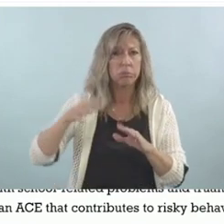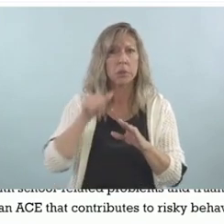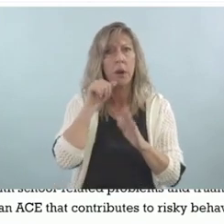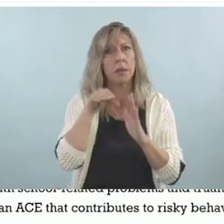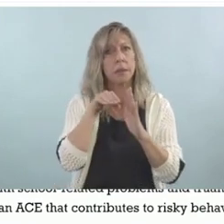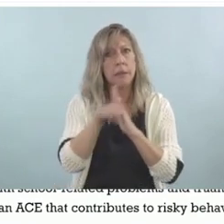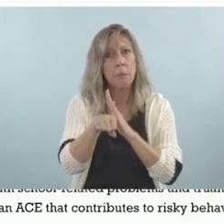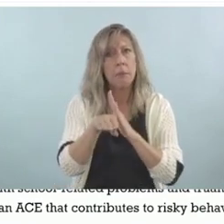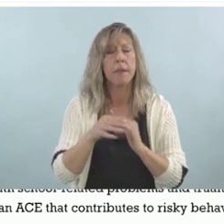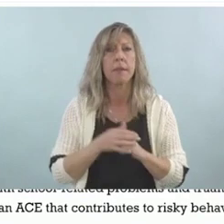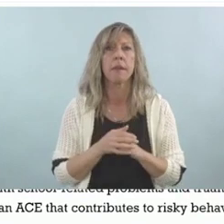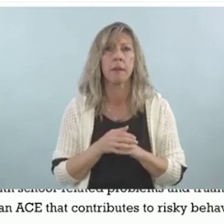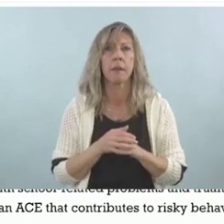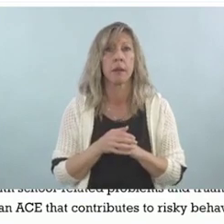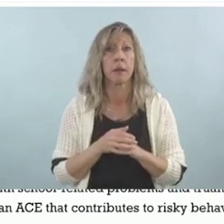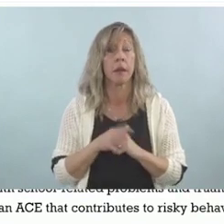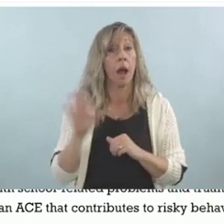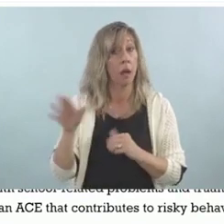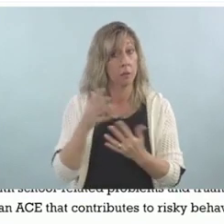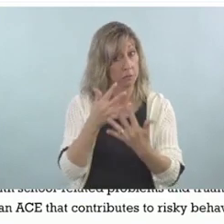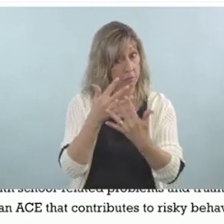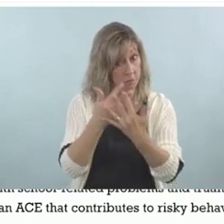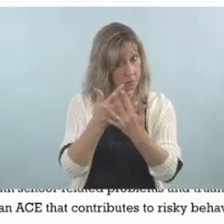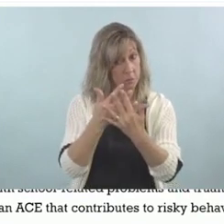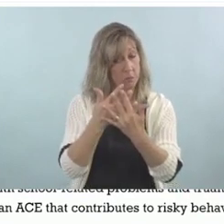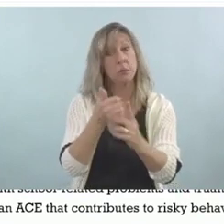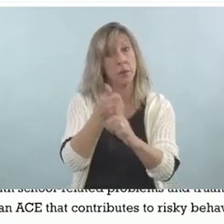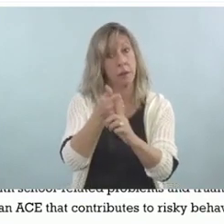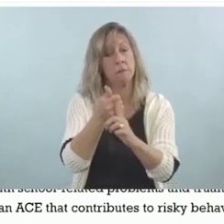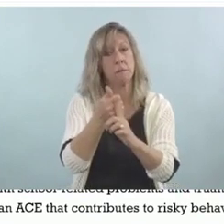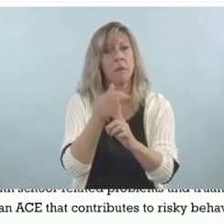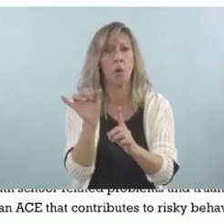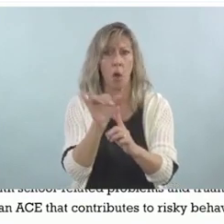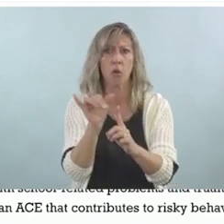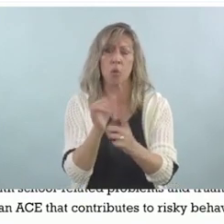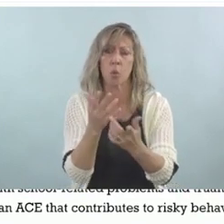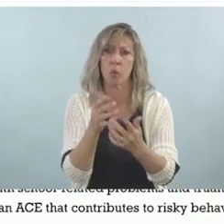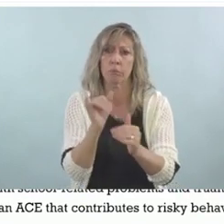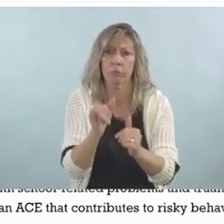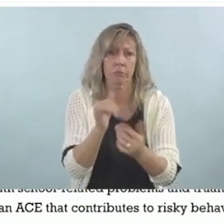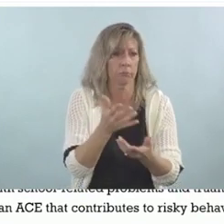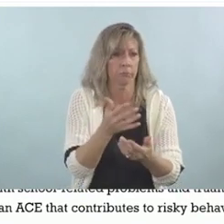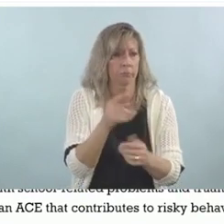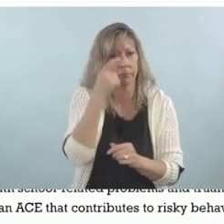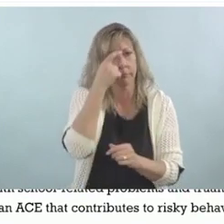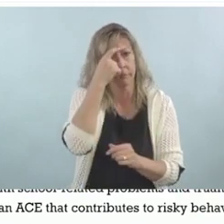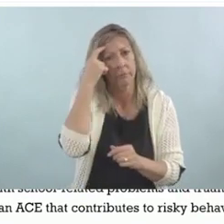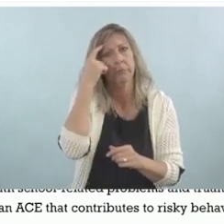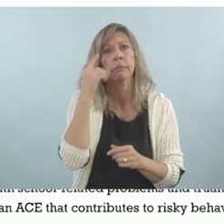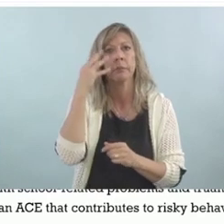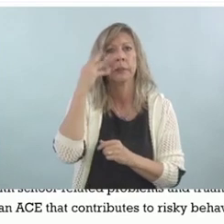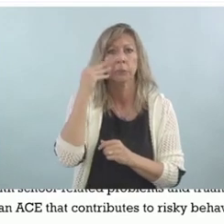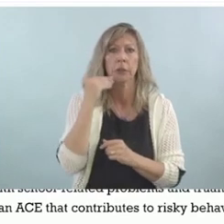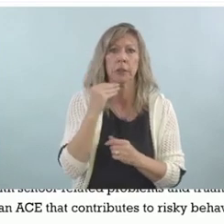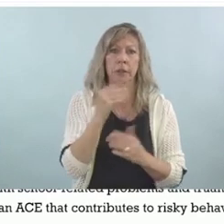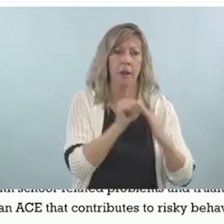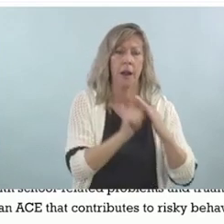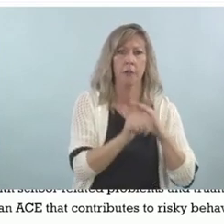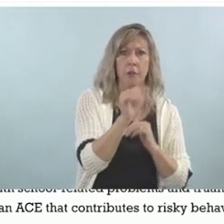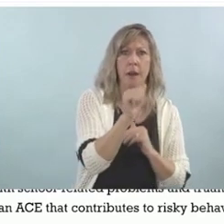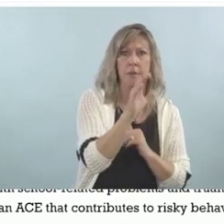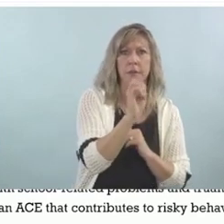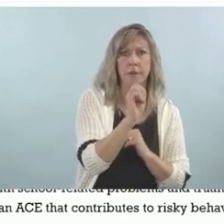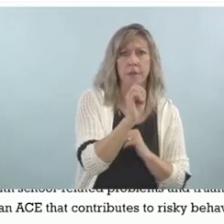And then incarceration itself can be a source of ACEs and trauma for the individual. In